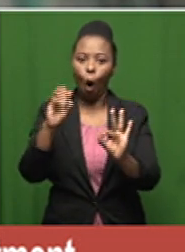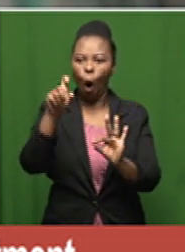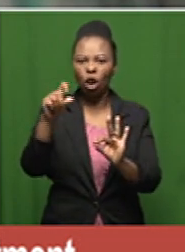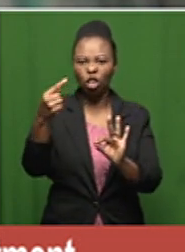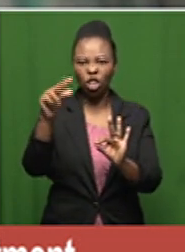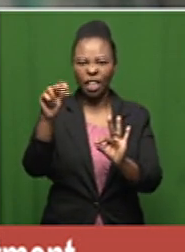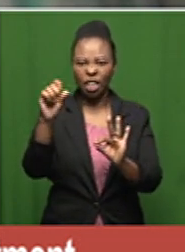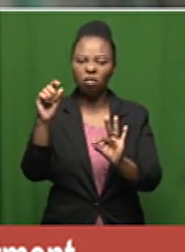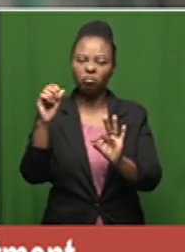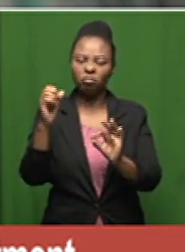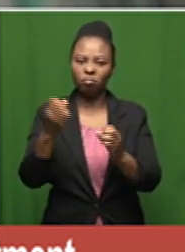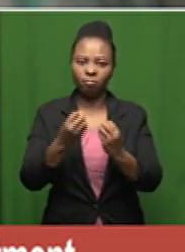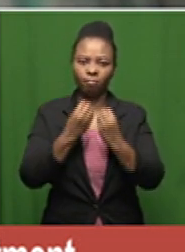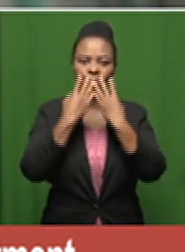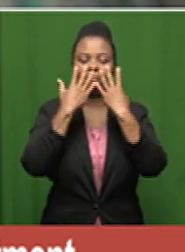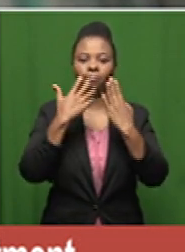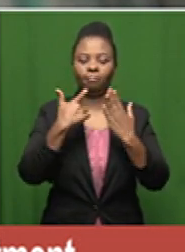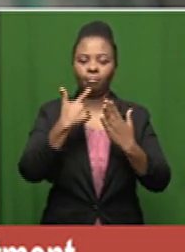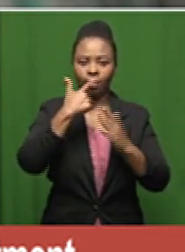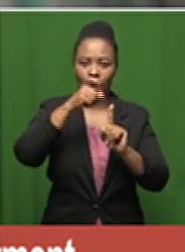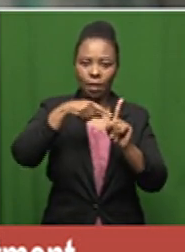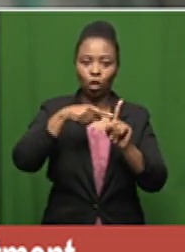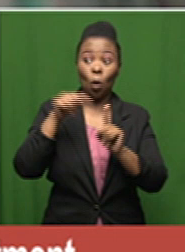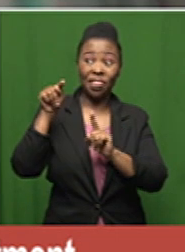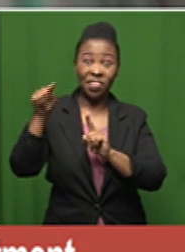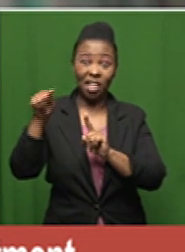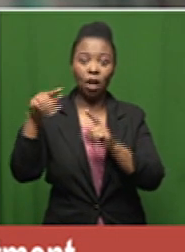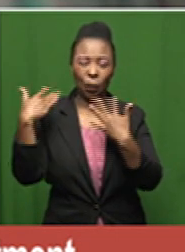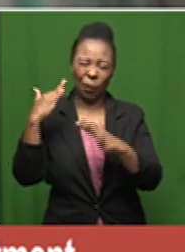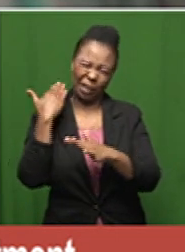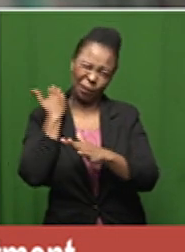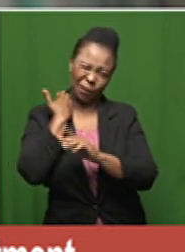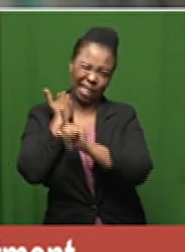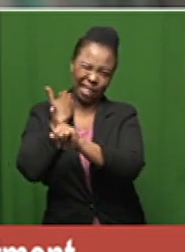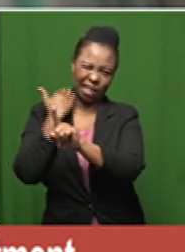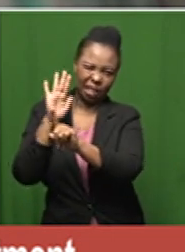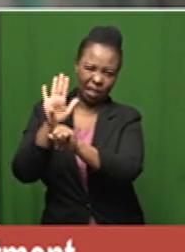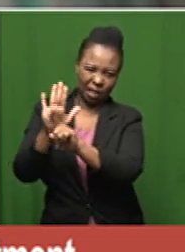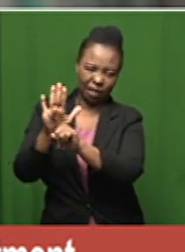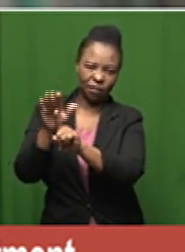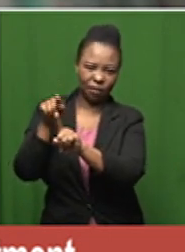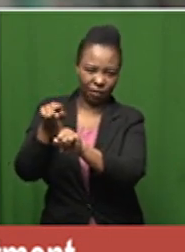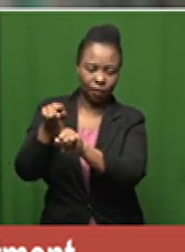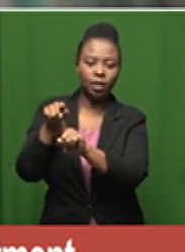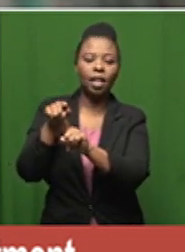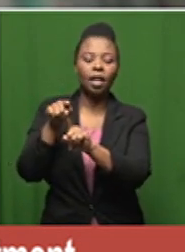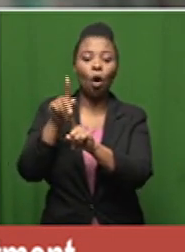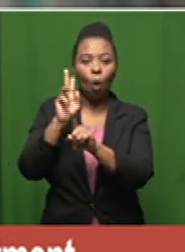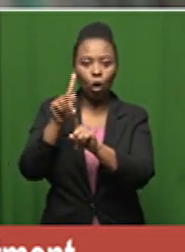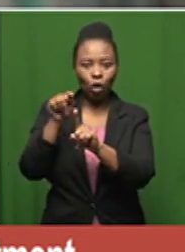uh administered of course those ones are more expensive and they are also uh susceptible